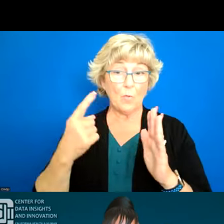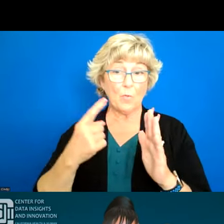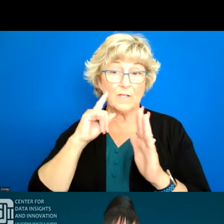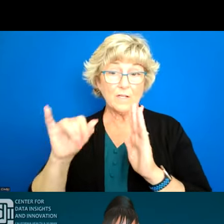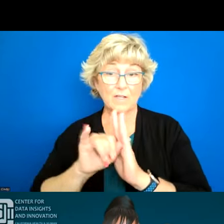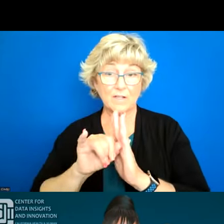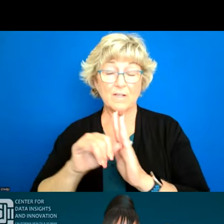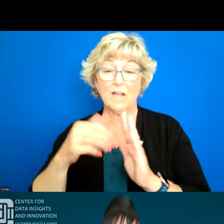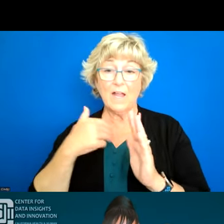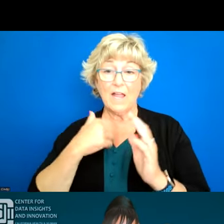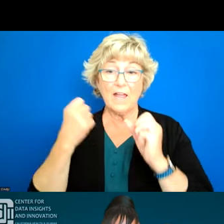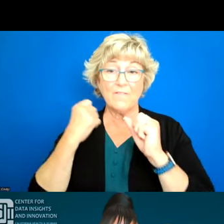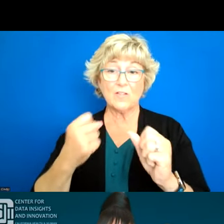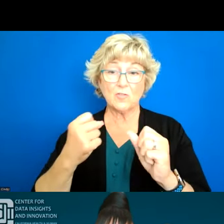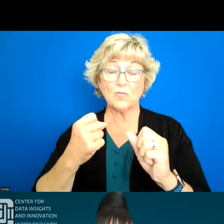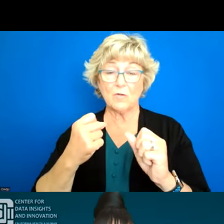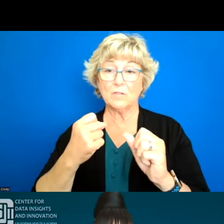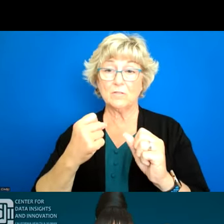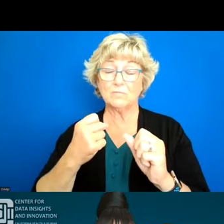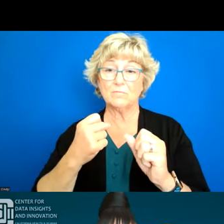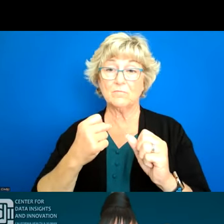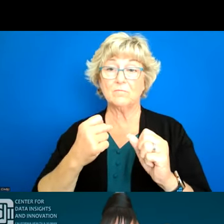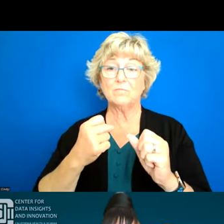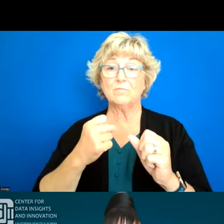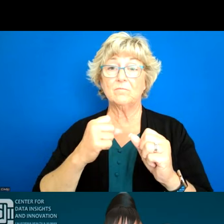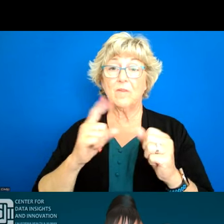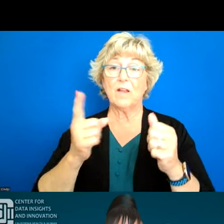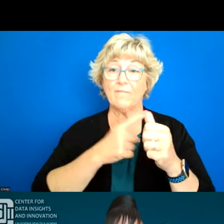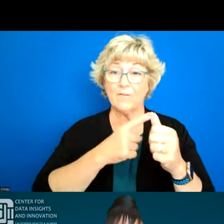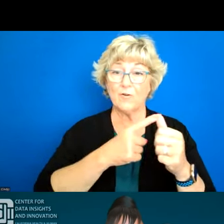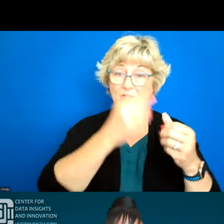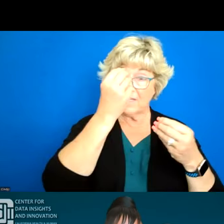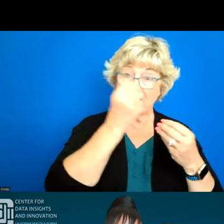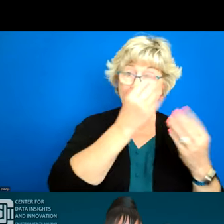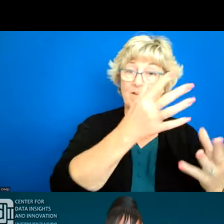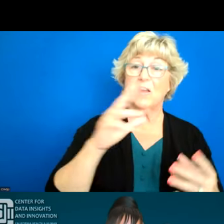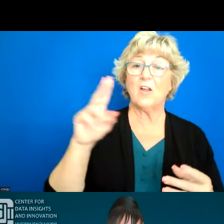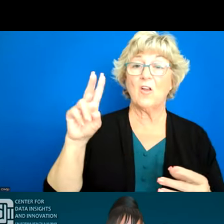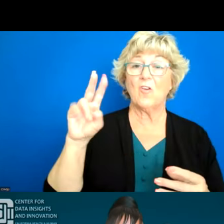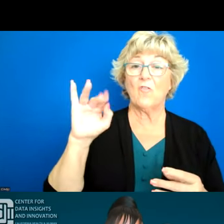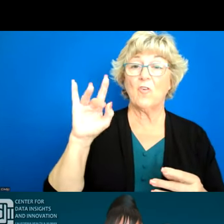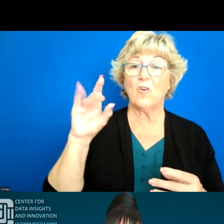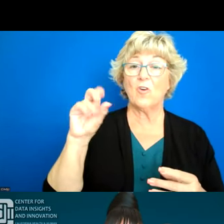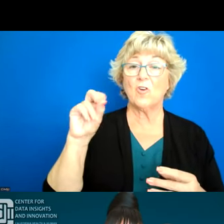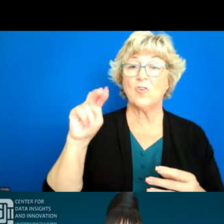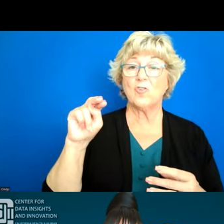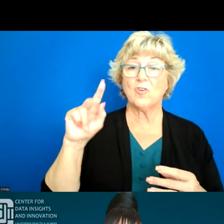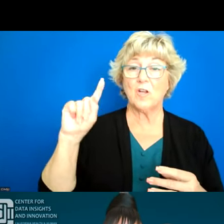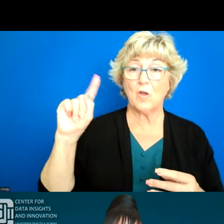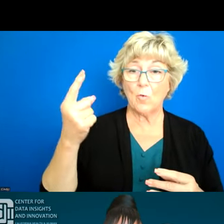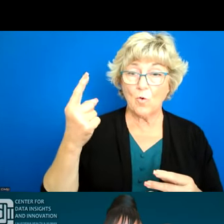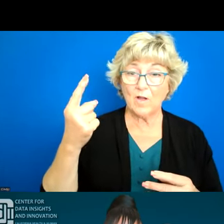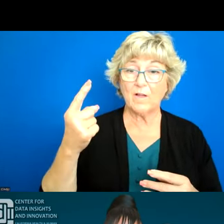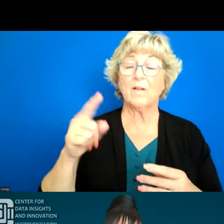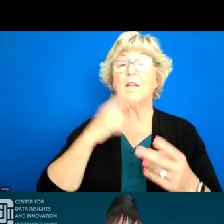solid version one and maybe version two of the dashboard we want to start to look at harmonizing the data